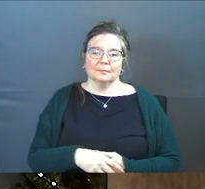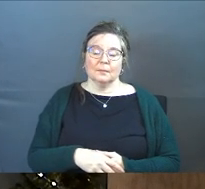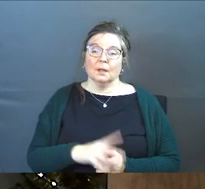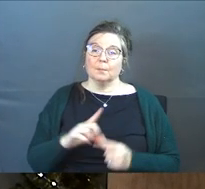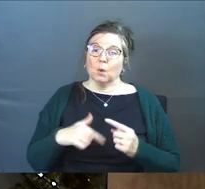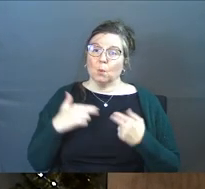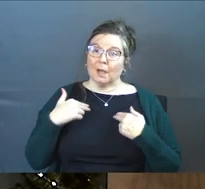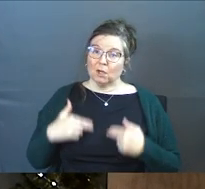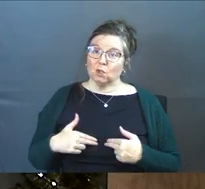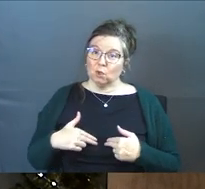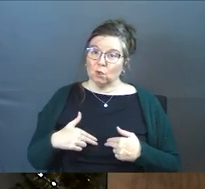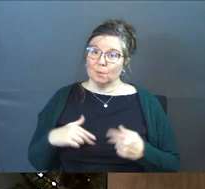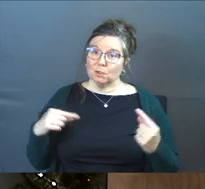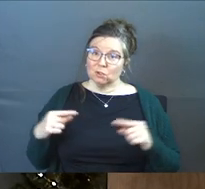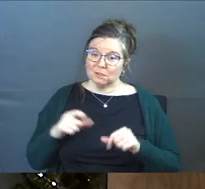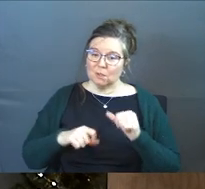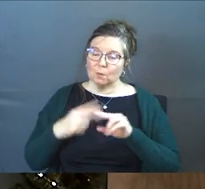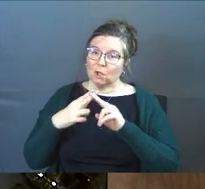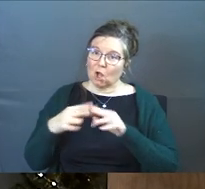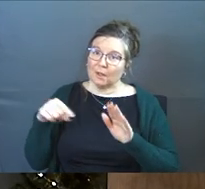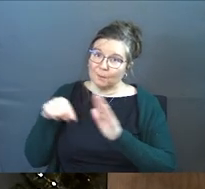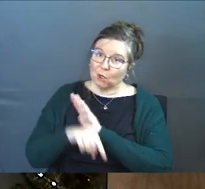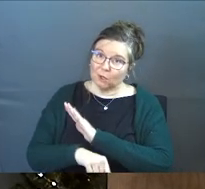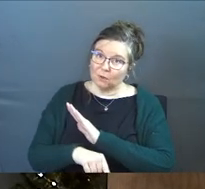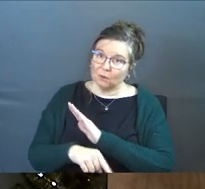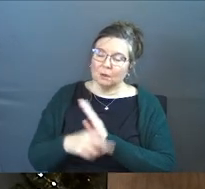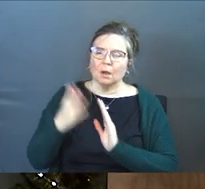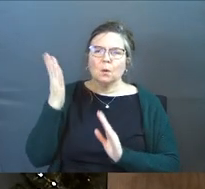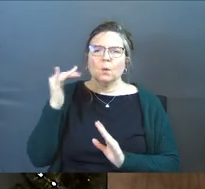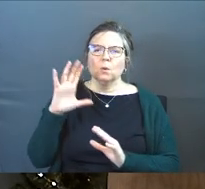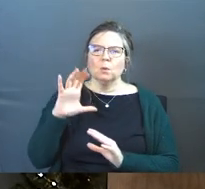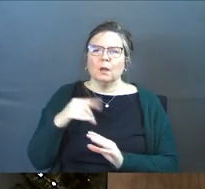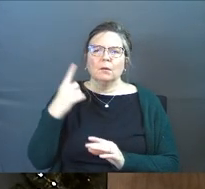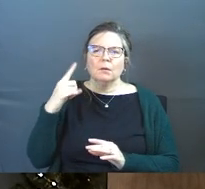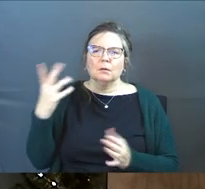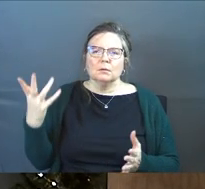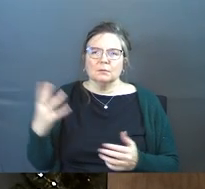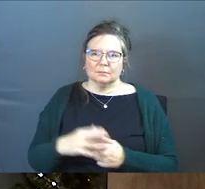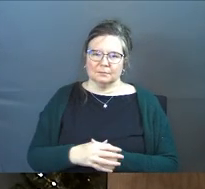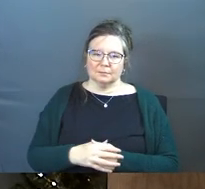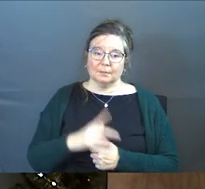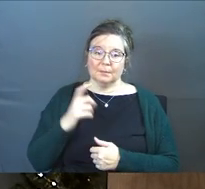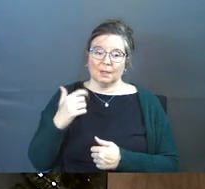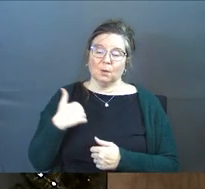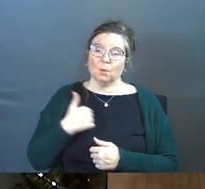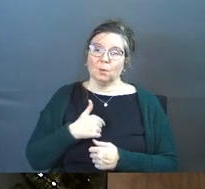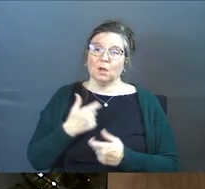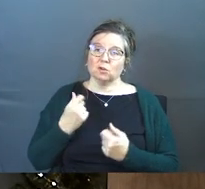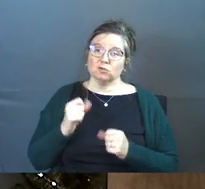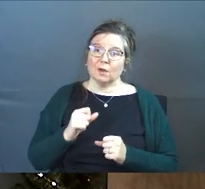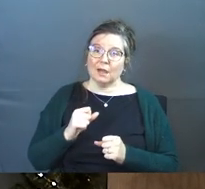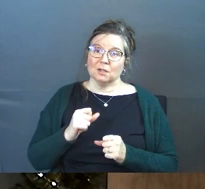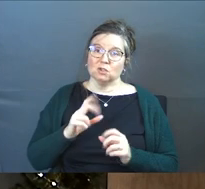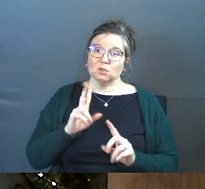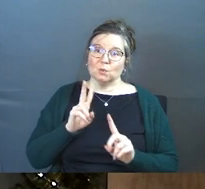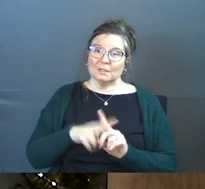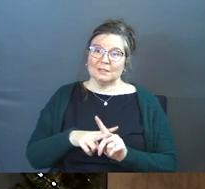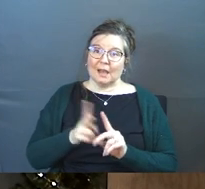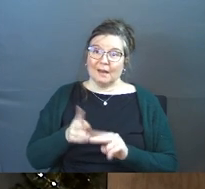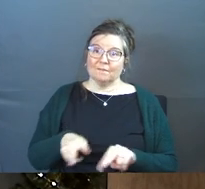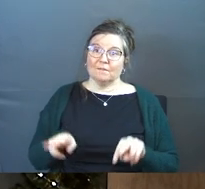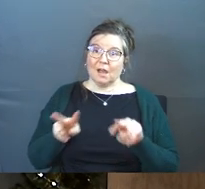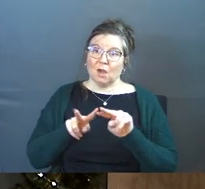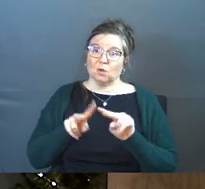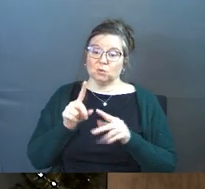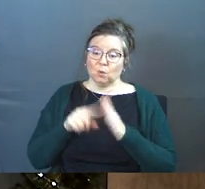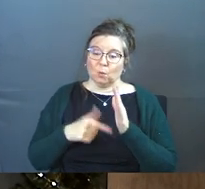But when human beings do that to each other, we call it murder. And why do we do that? It's because we're trying to assign value